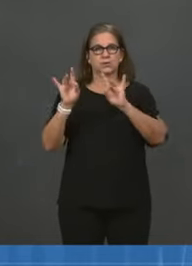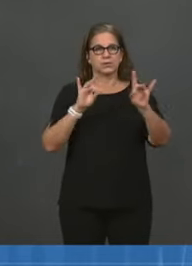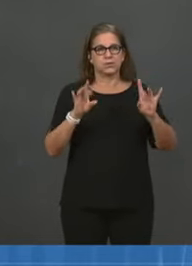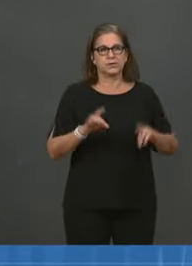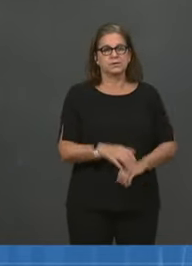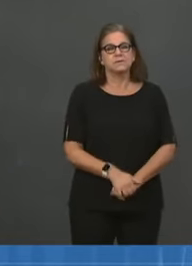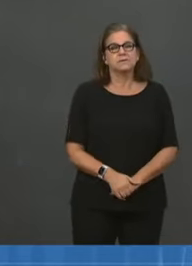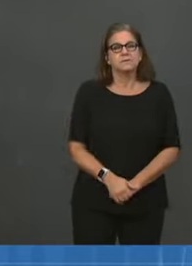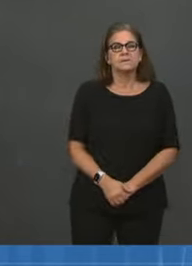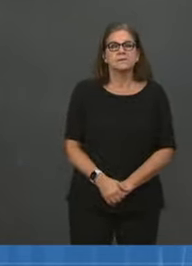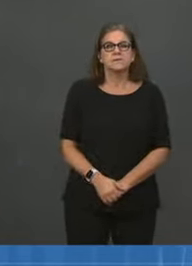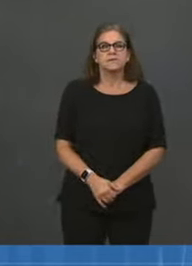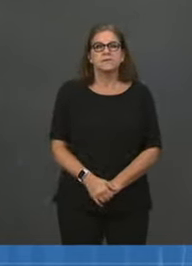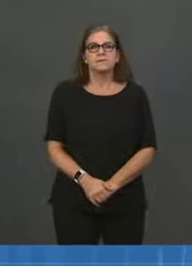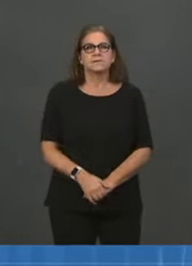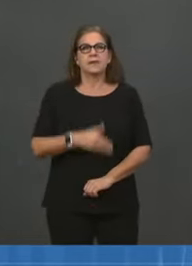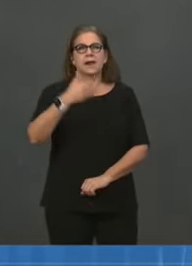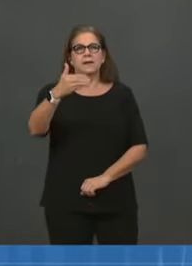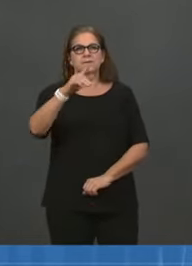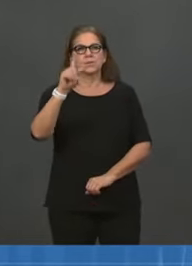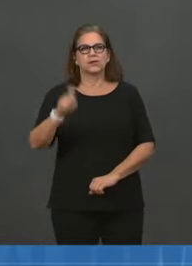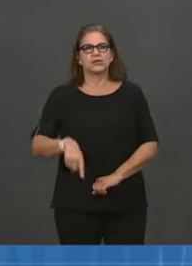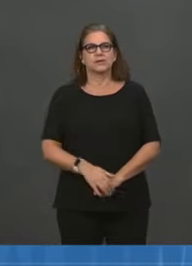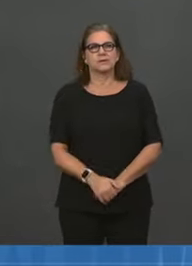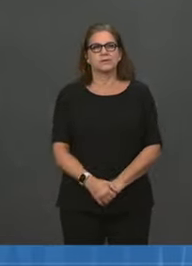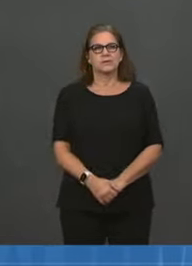Let's go to Sabrina Siddiqui at The Wall Street Journal.